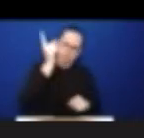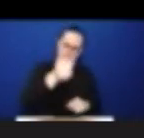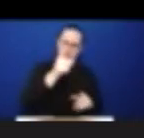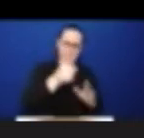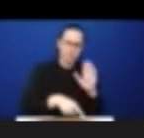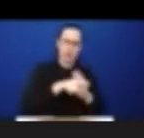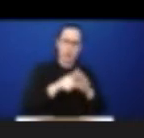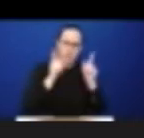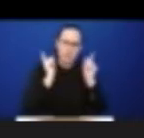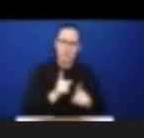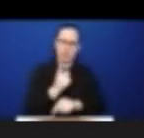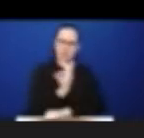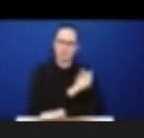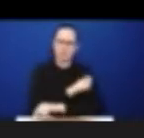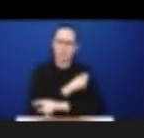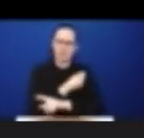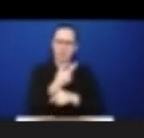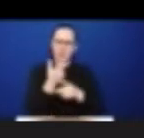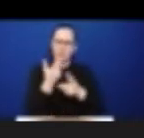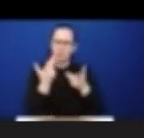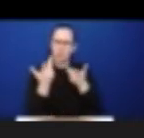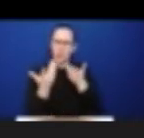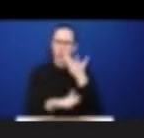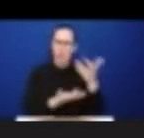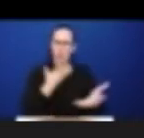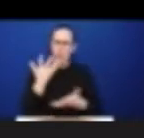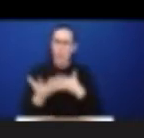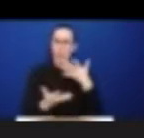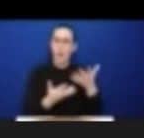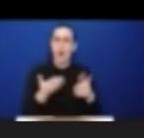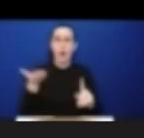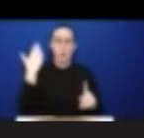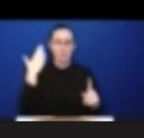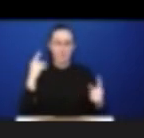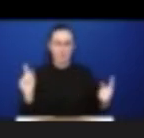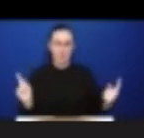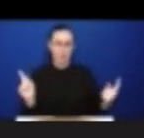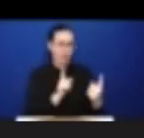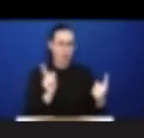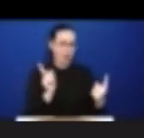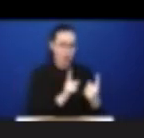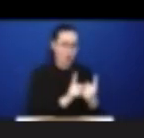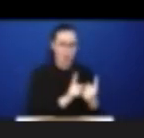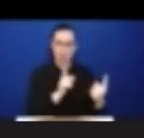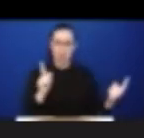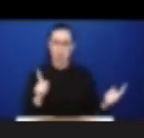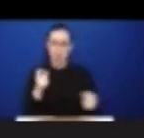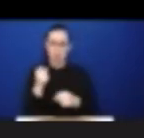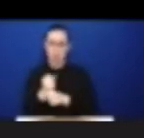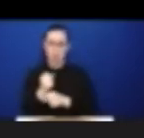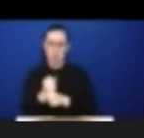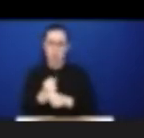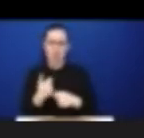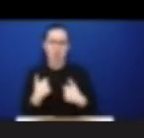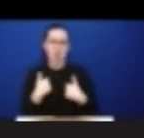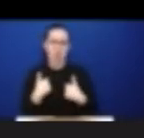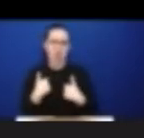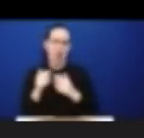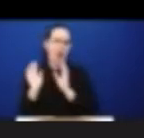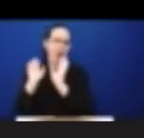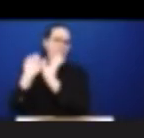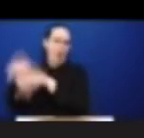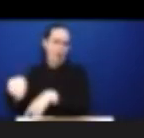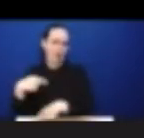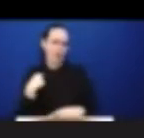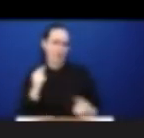cases, families were told they weren't allowed to ask staff what their vaccination status was. So they